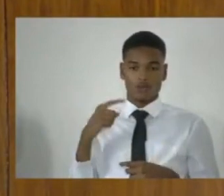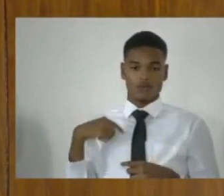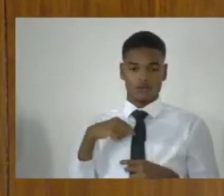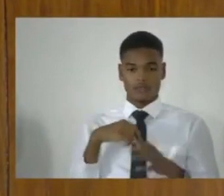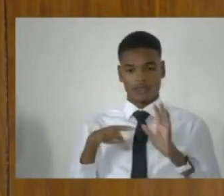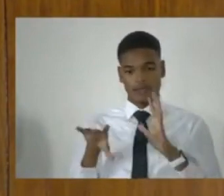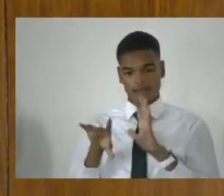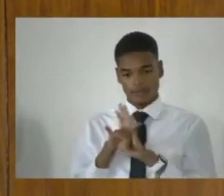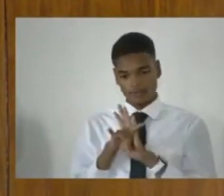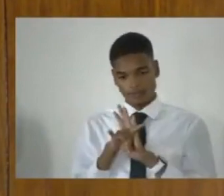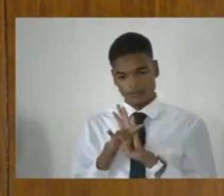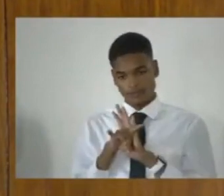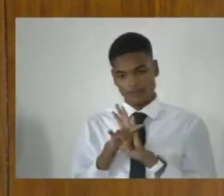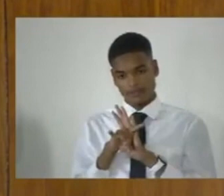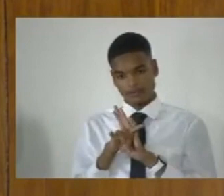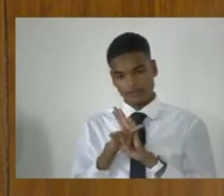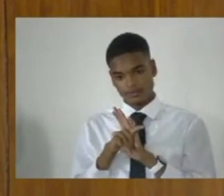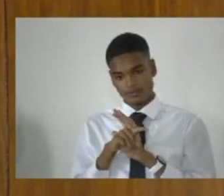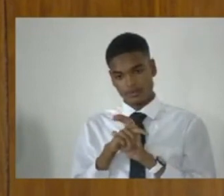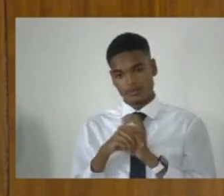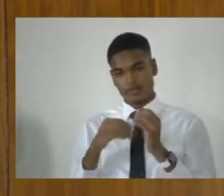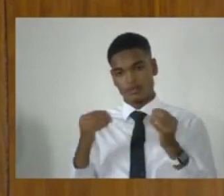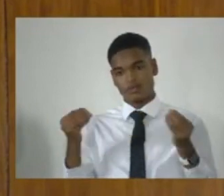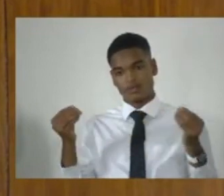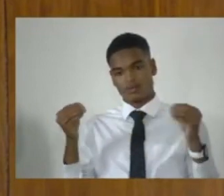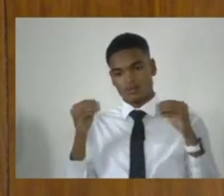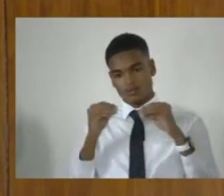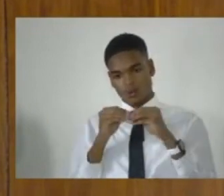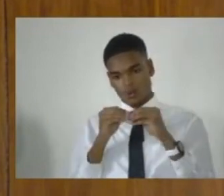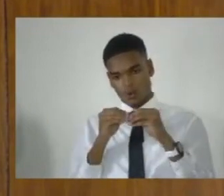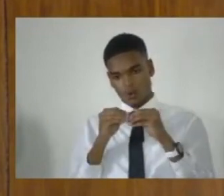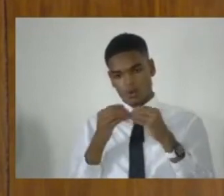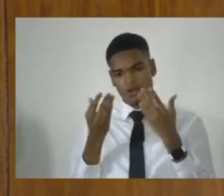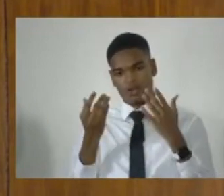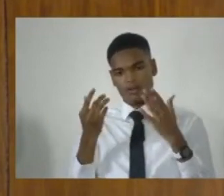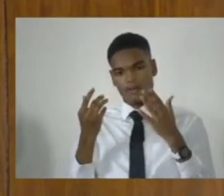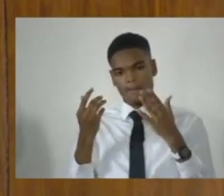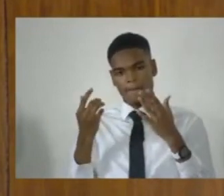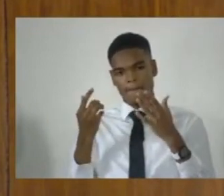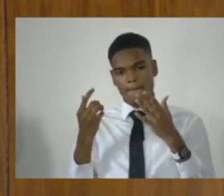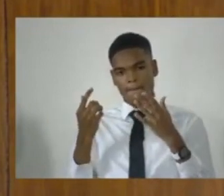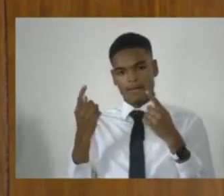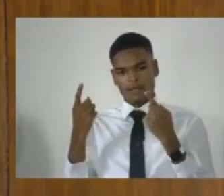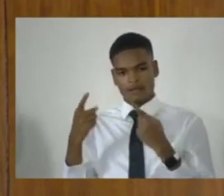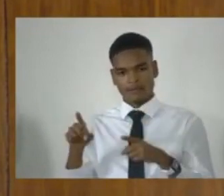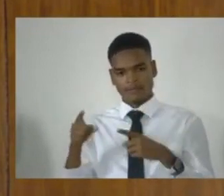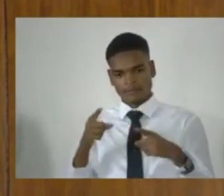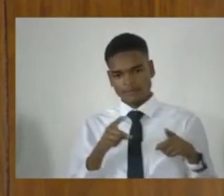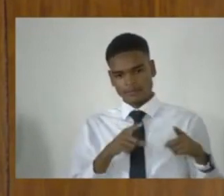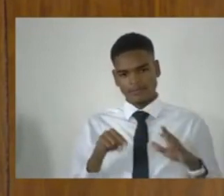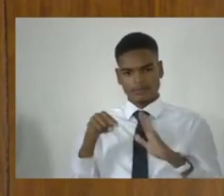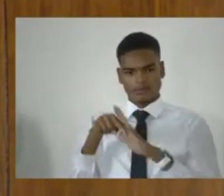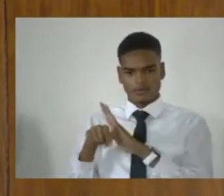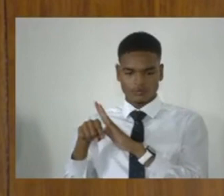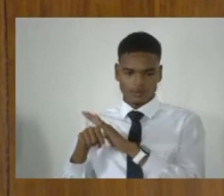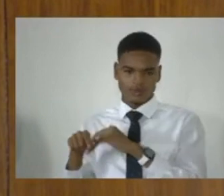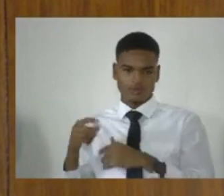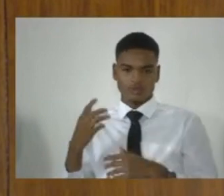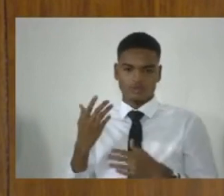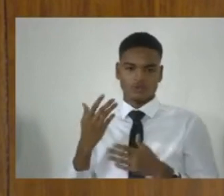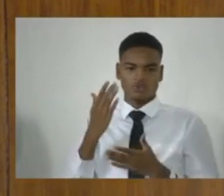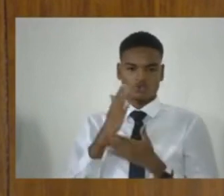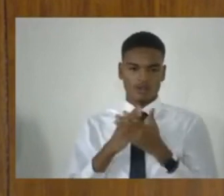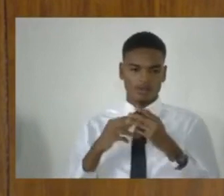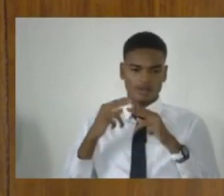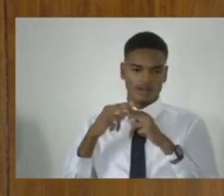the more heinous categories of murder, which are loosely defined as capital murder, though that's